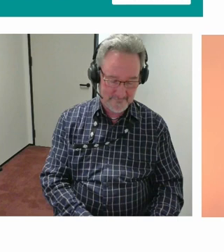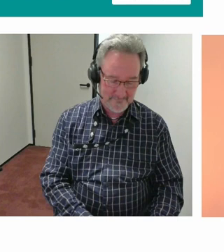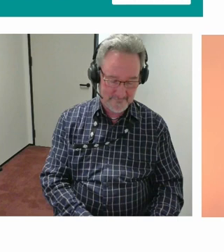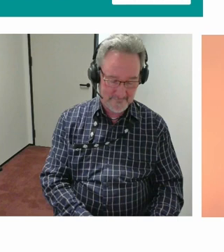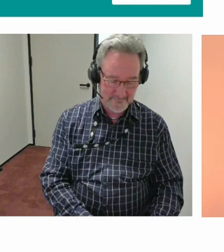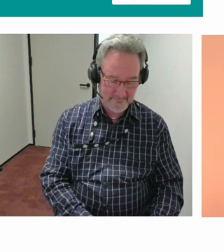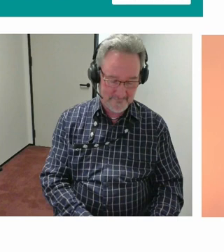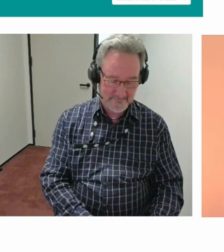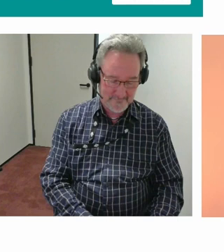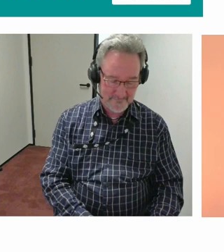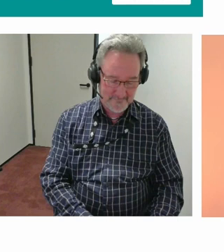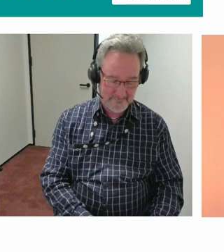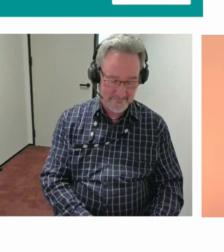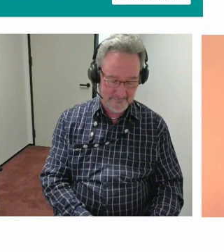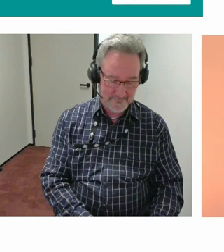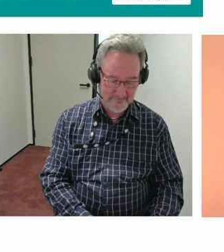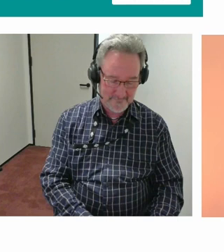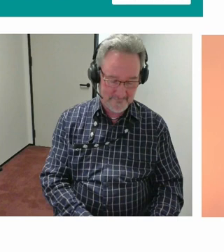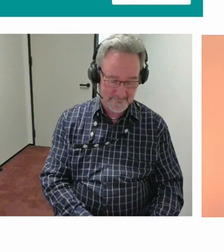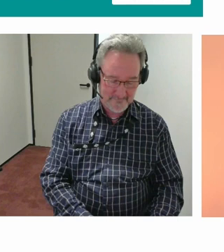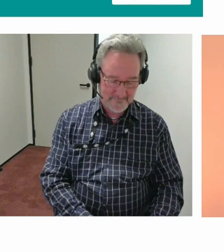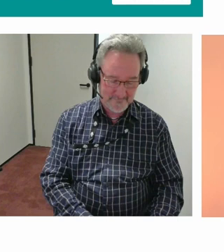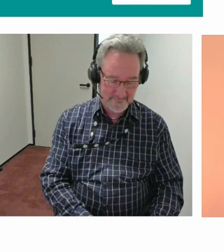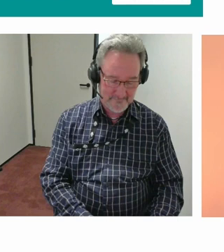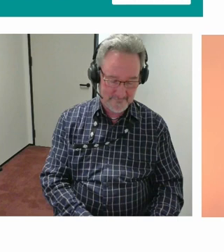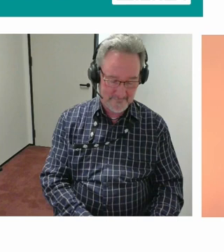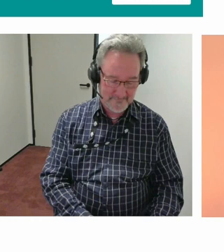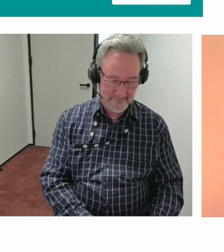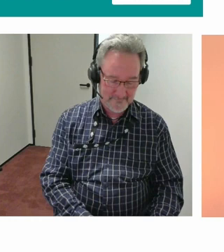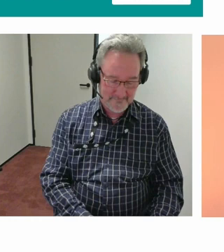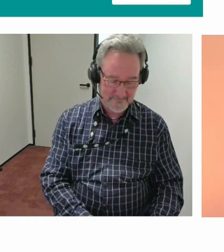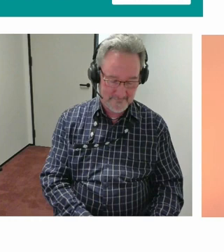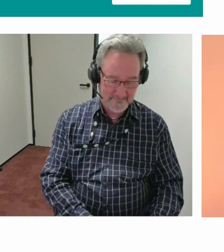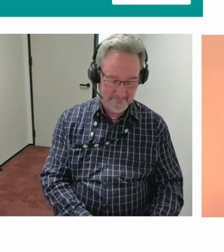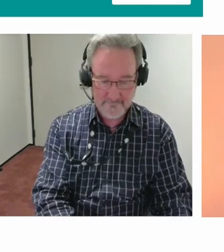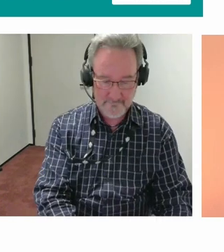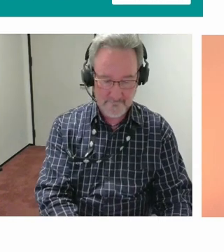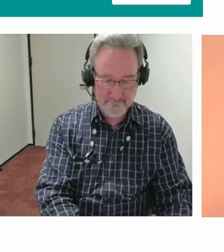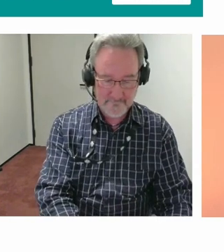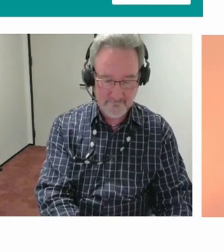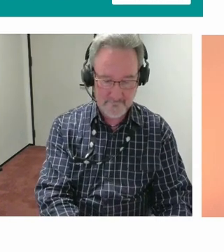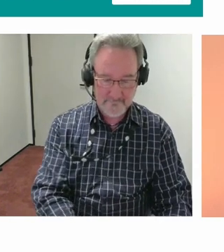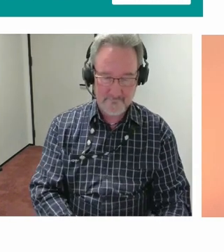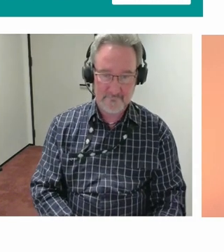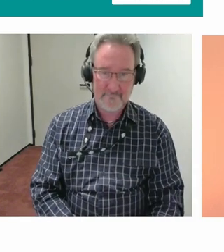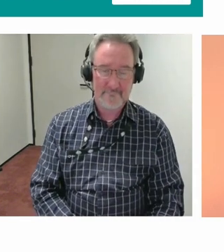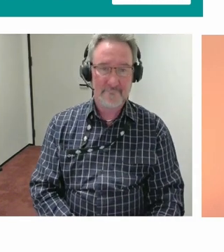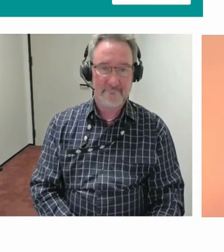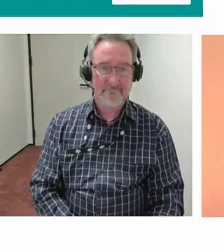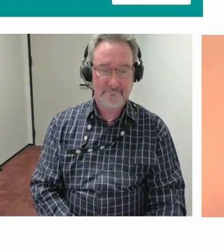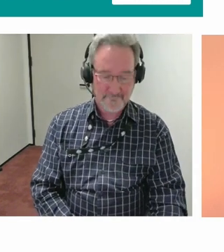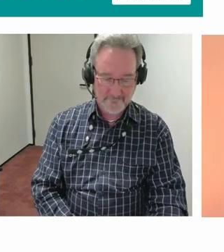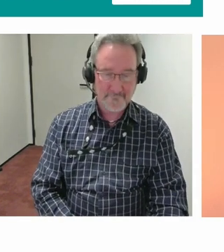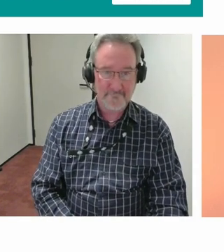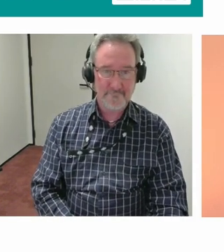structure and it's very common for new starters in a place like Deloitte to be encouraged to go and talk to all the